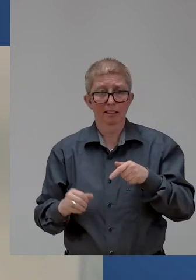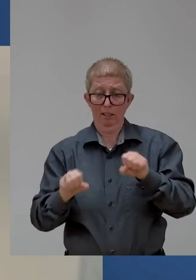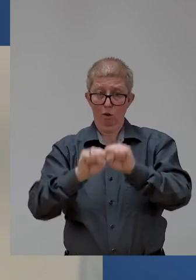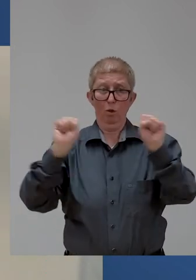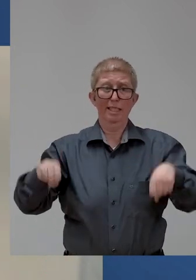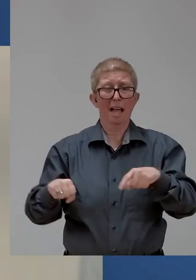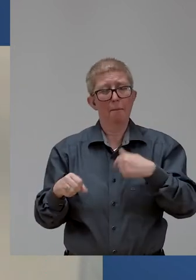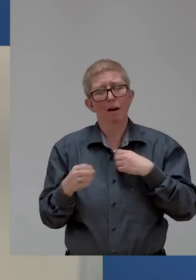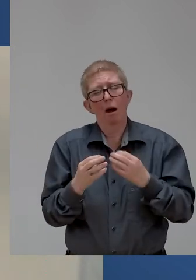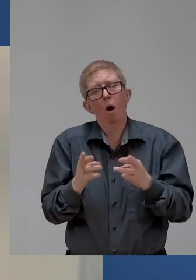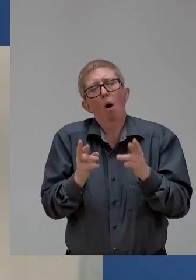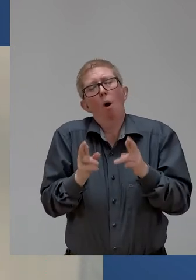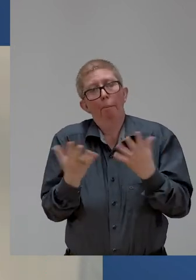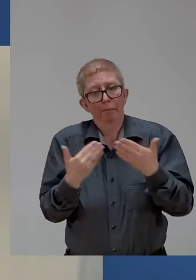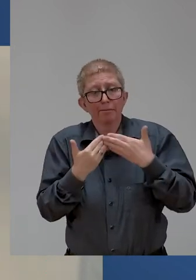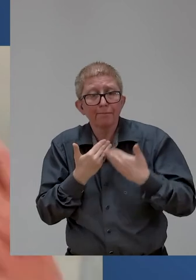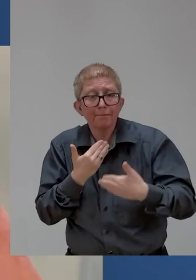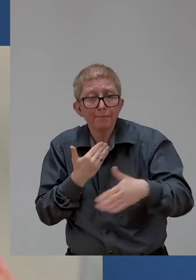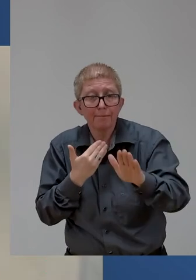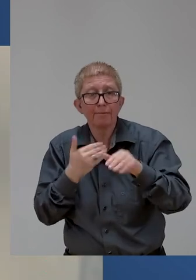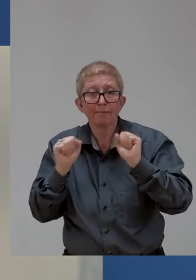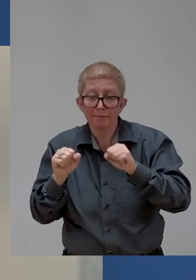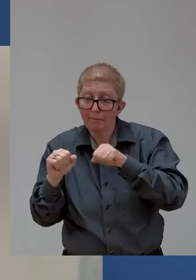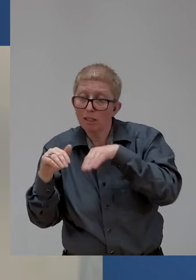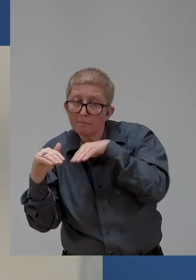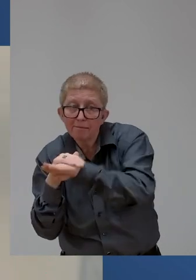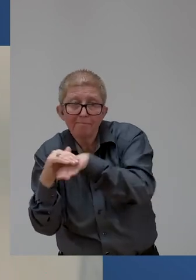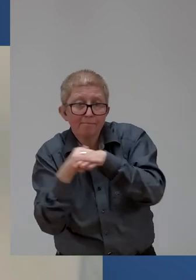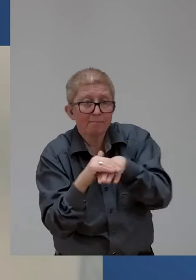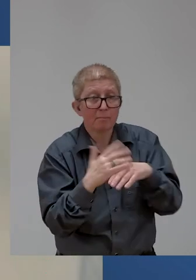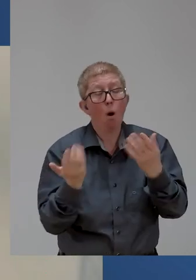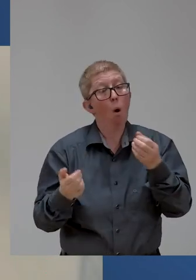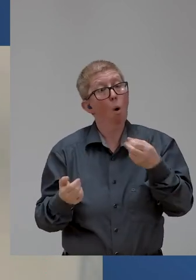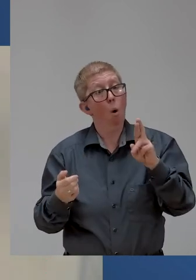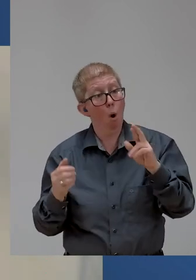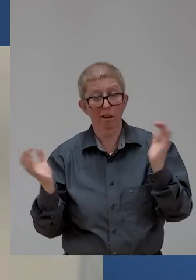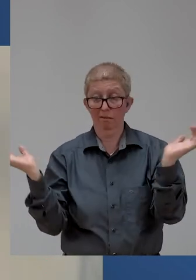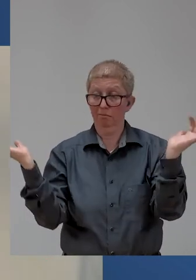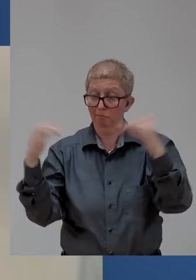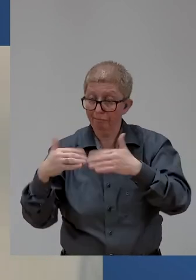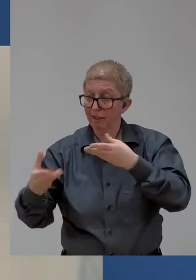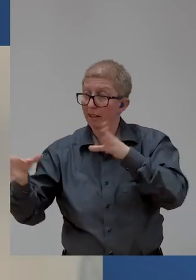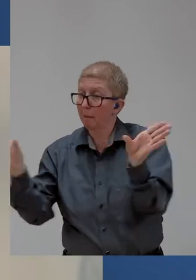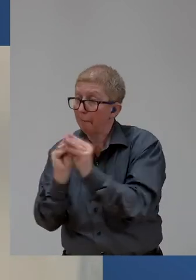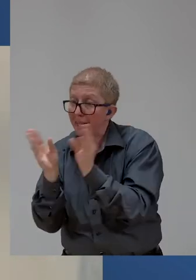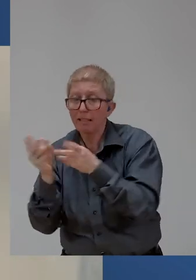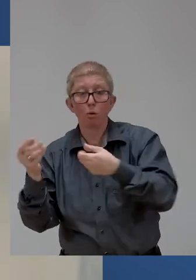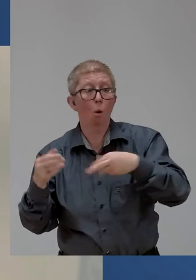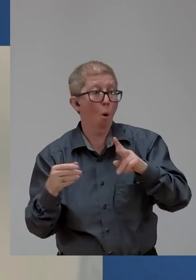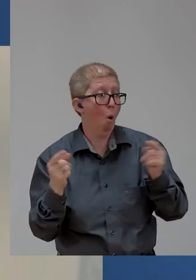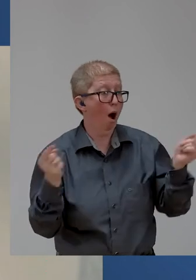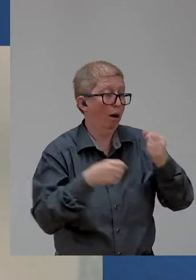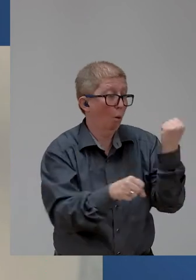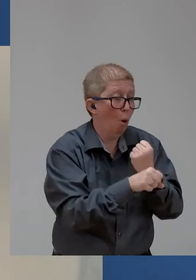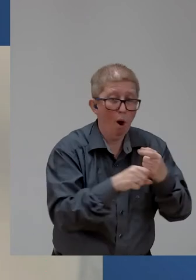across meetings. I'm also really proud of two other initiatives we are working on, both also based on accessibility challenge I and other colleagues